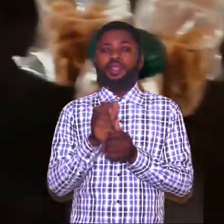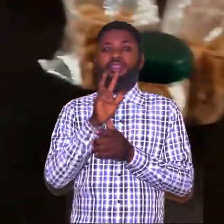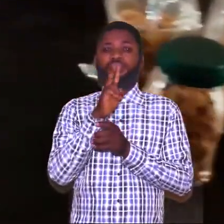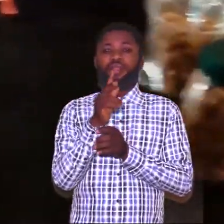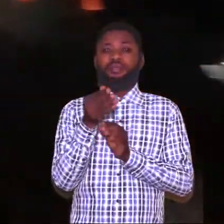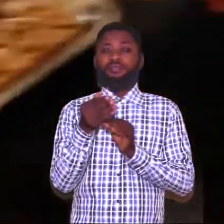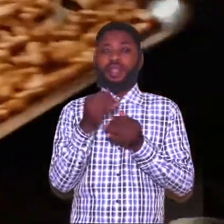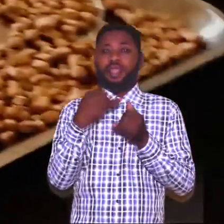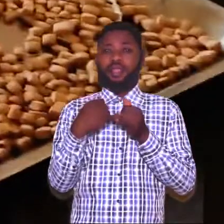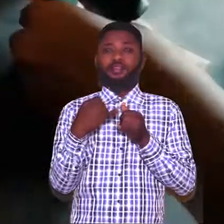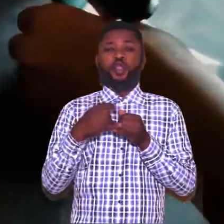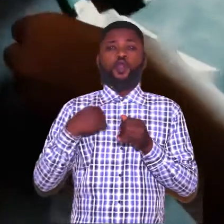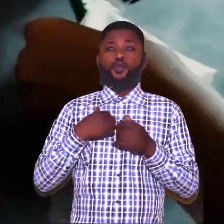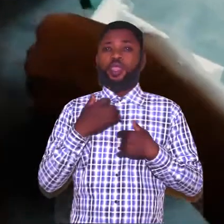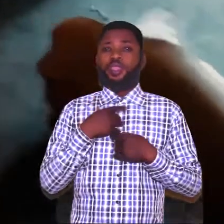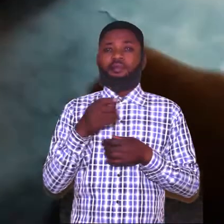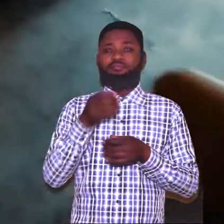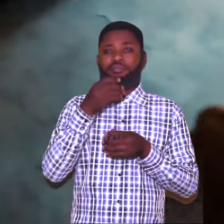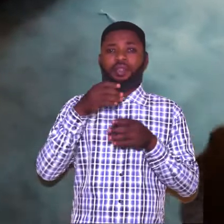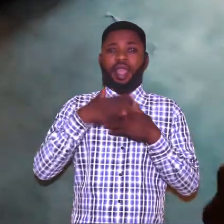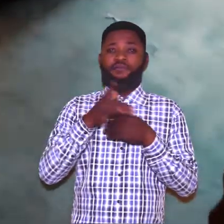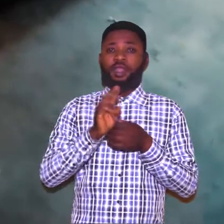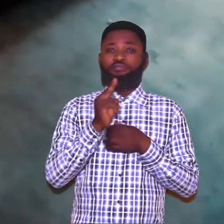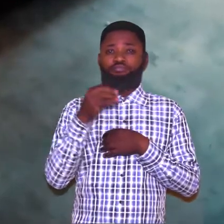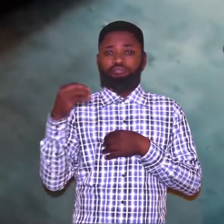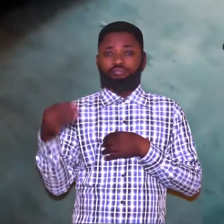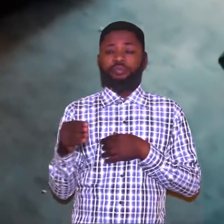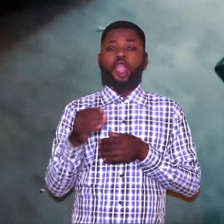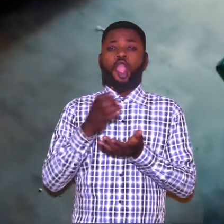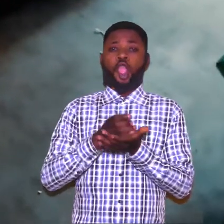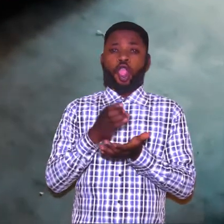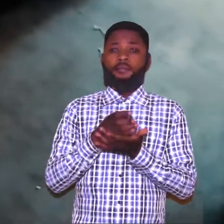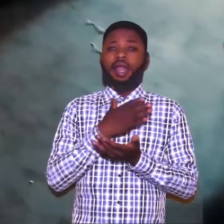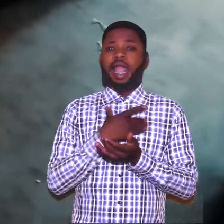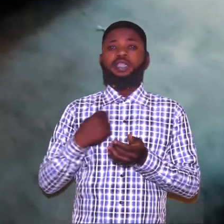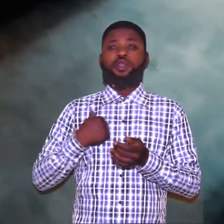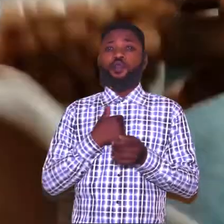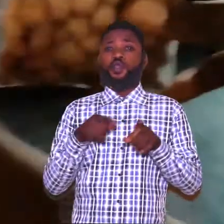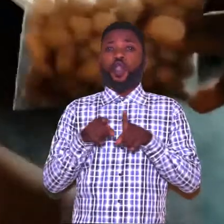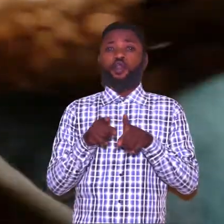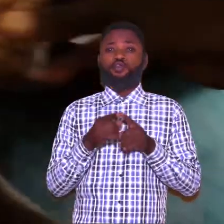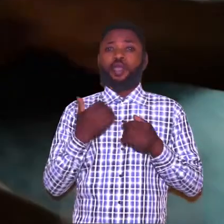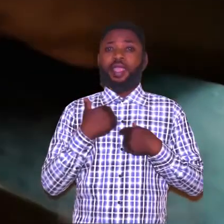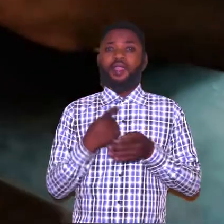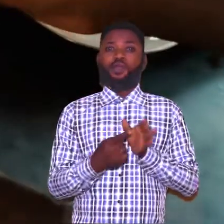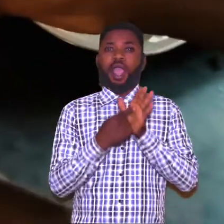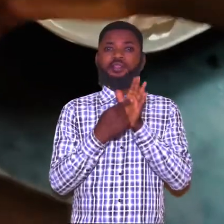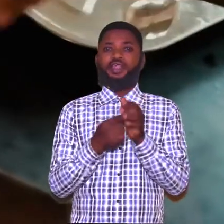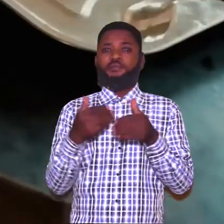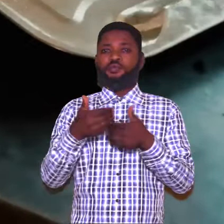ribbon we have disposable cup and we also have transparent